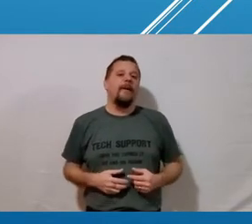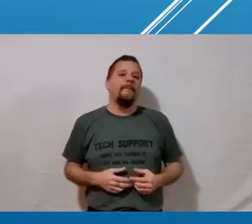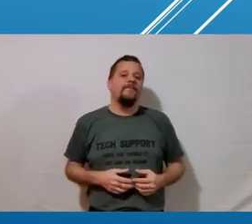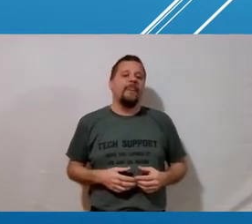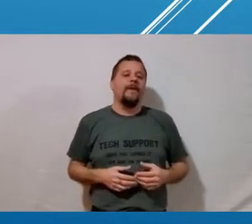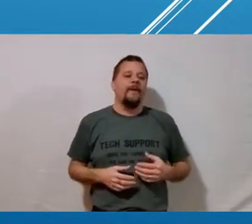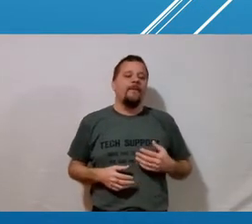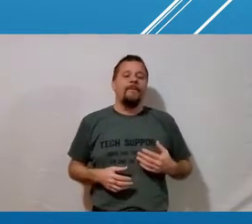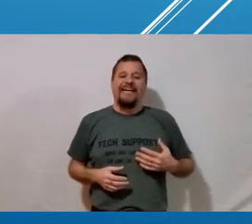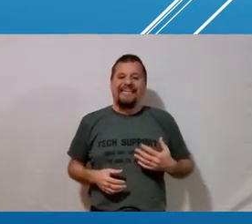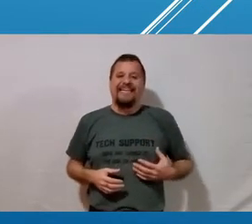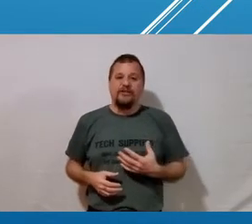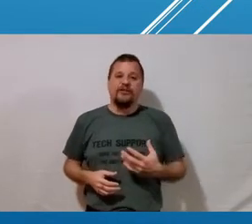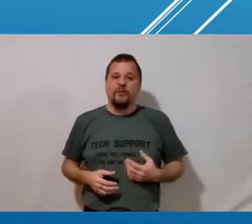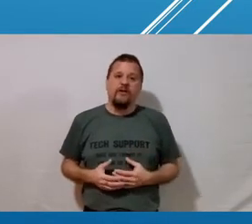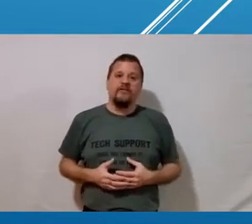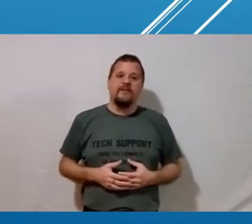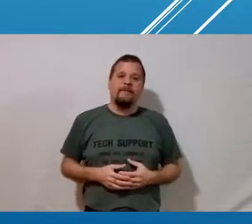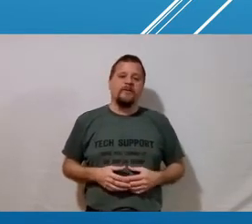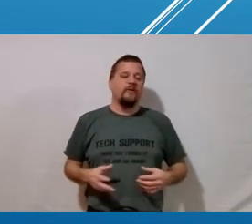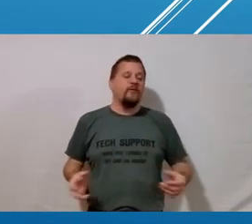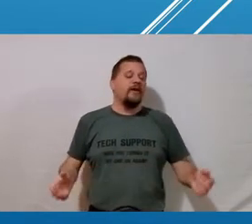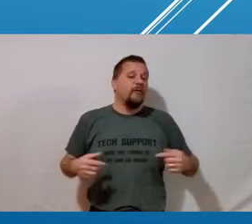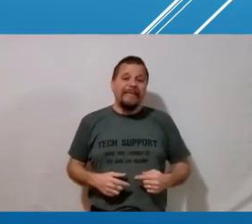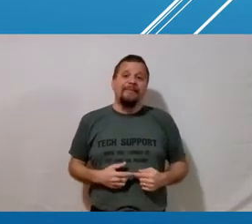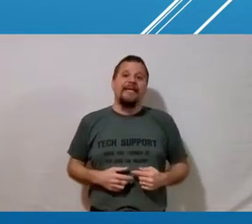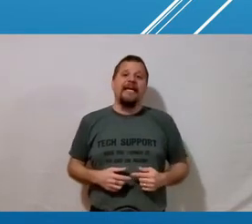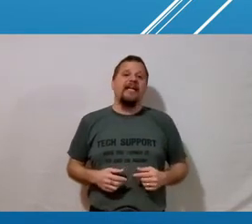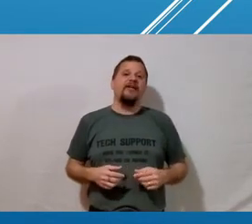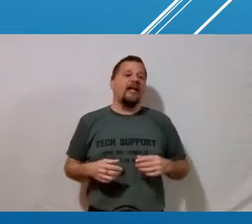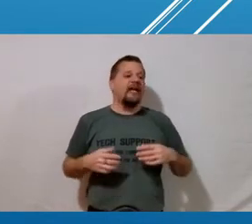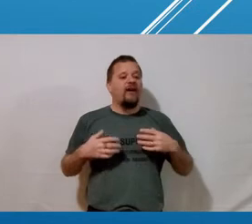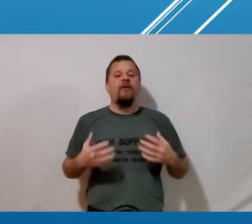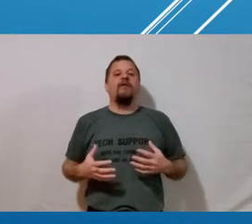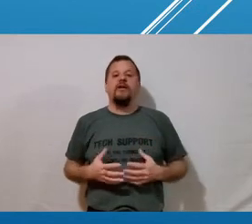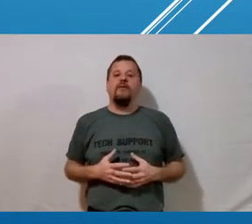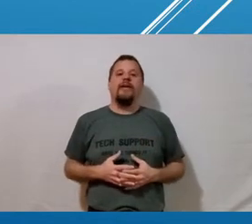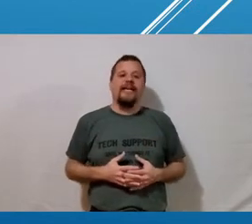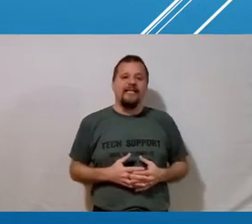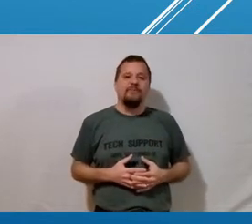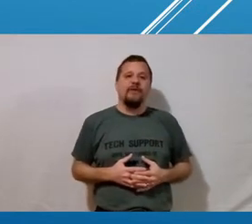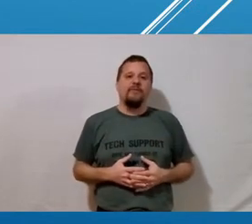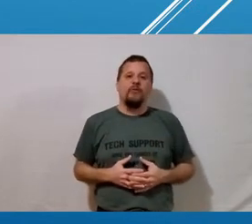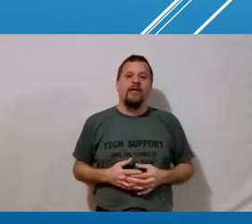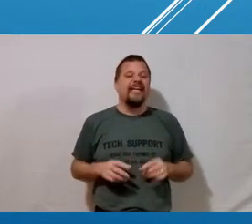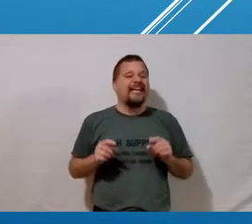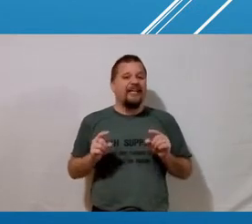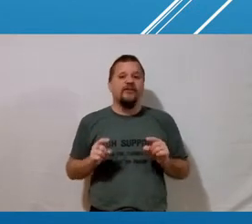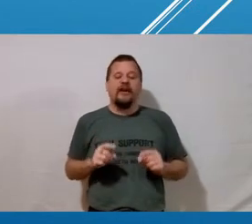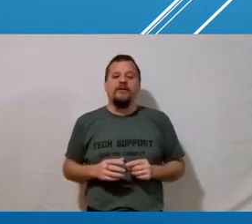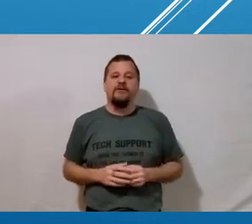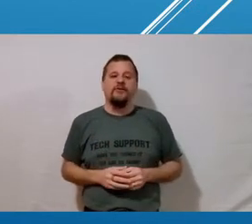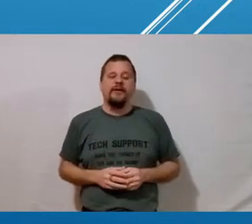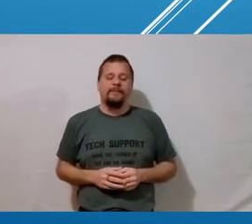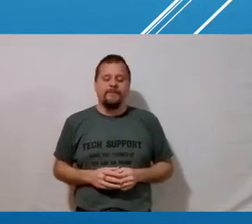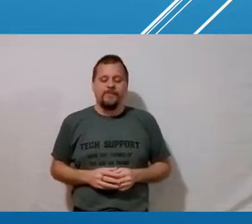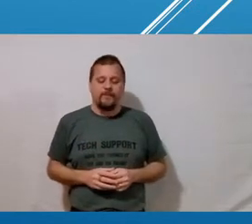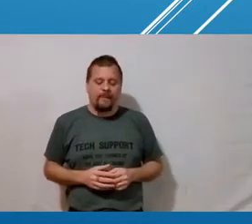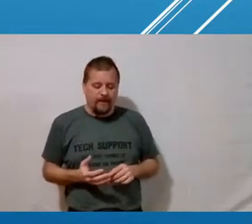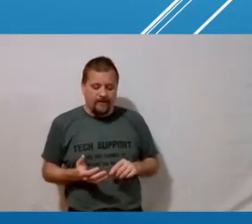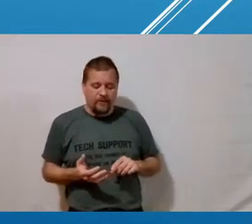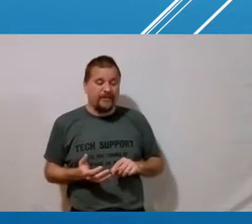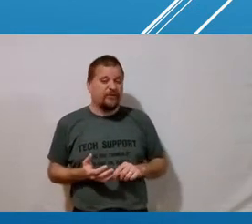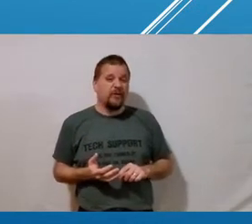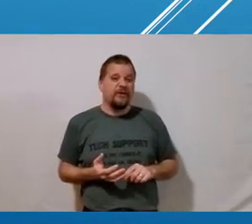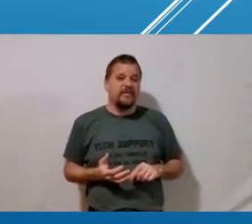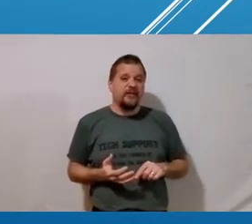tell you right now my key trigger words so if you ever meet me and you're like oh i really want to get his blood boiling here's how you do it